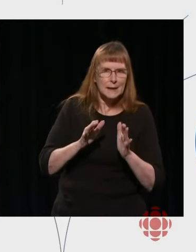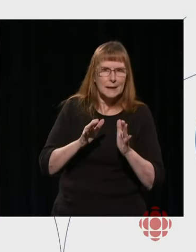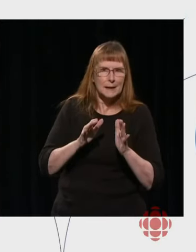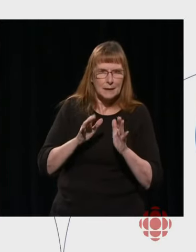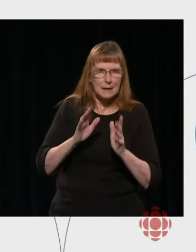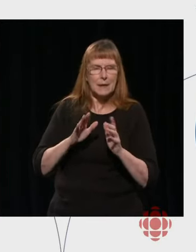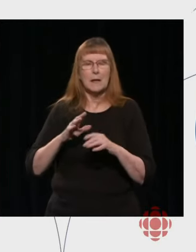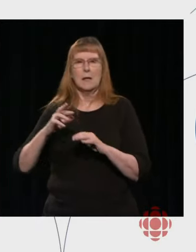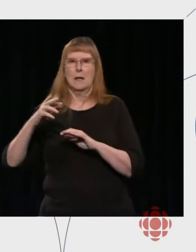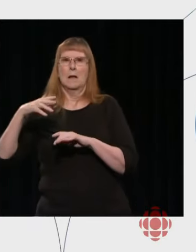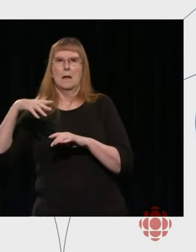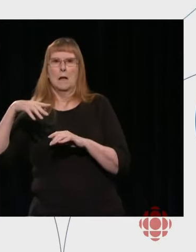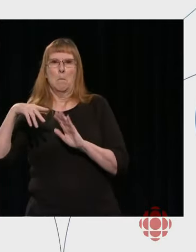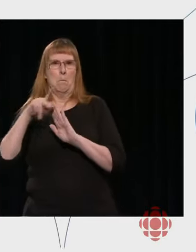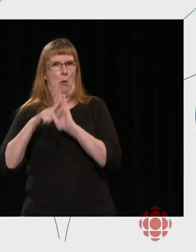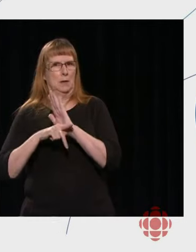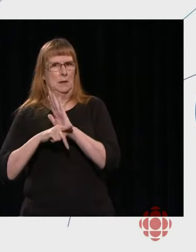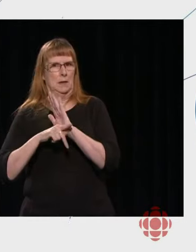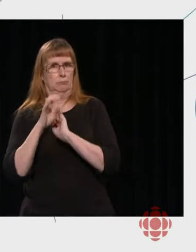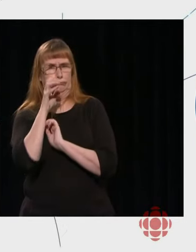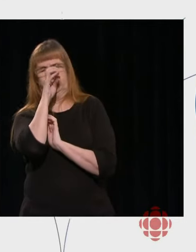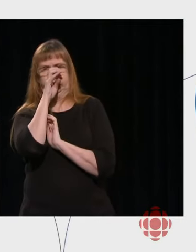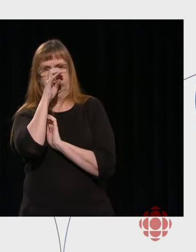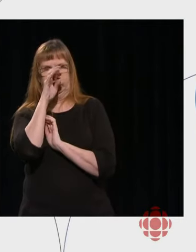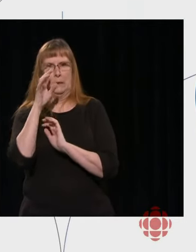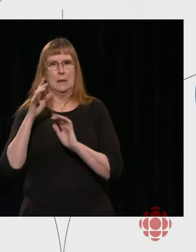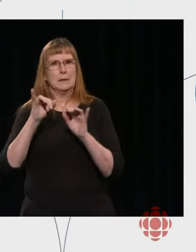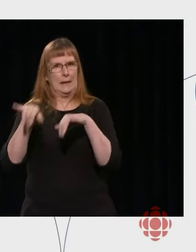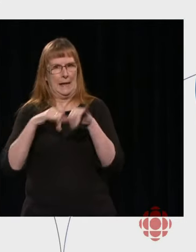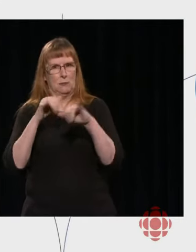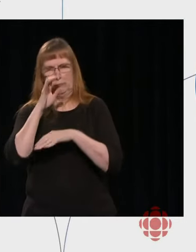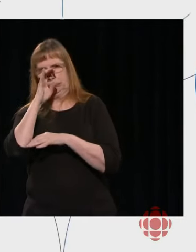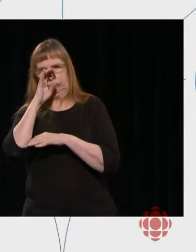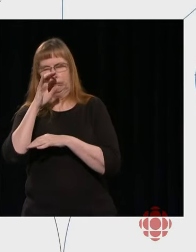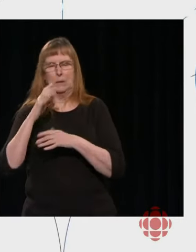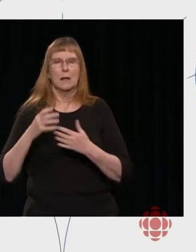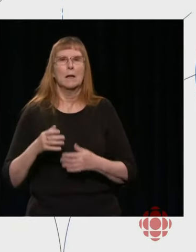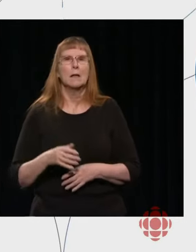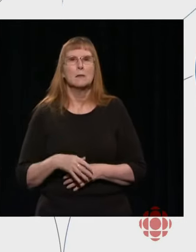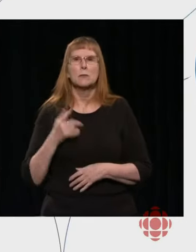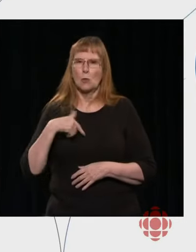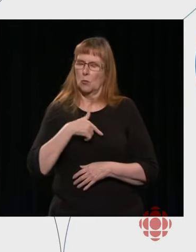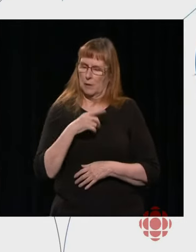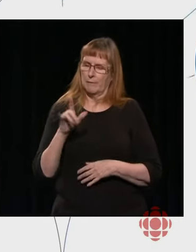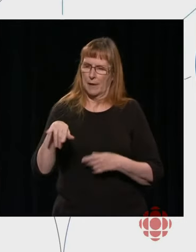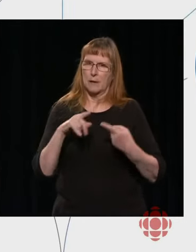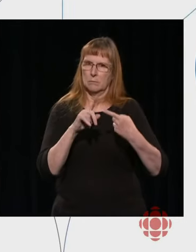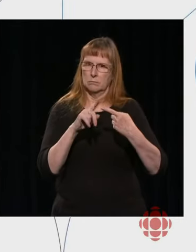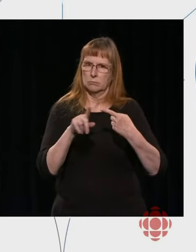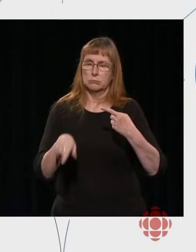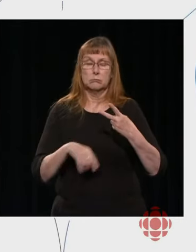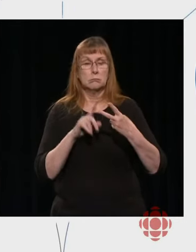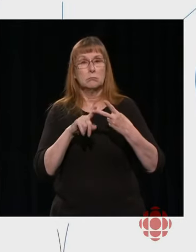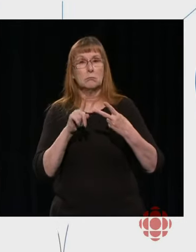have the integrity in our journalism that people are counting on. Secondly, there is the Ombudsman's Office, which is an